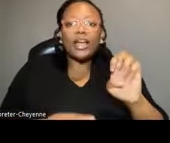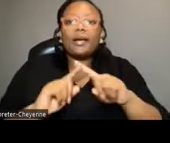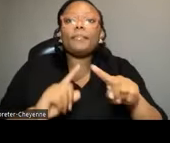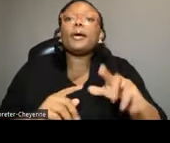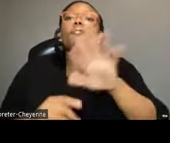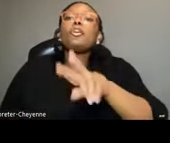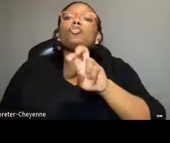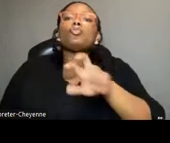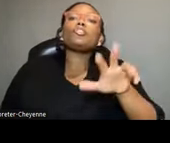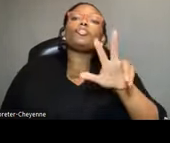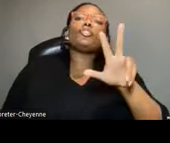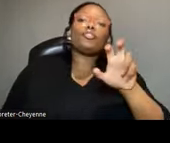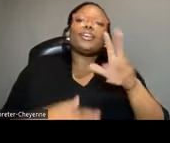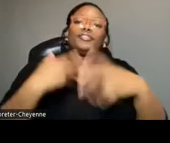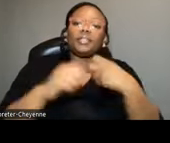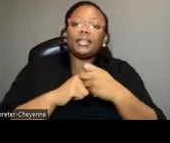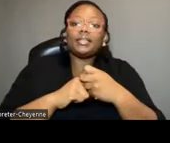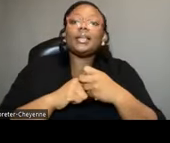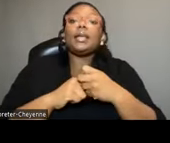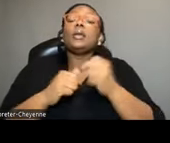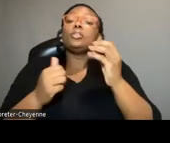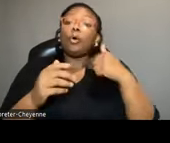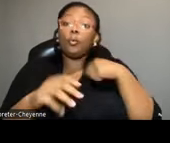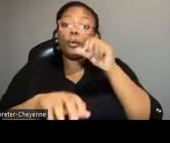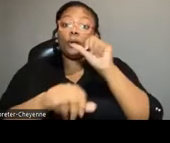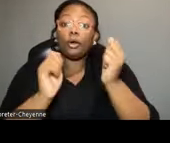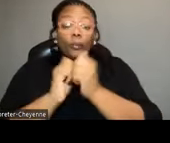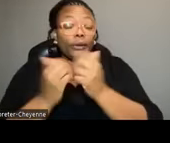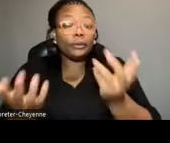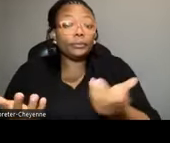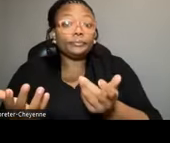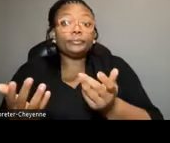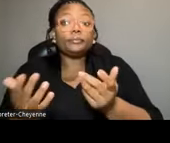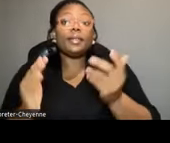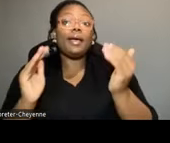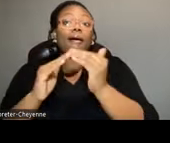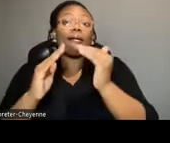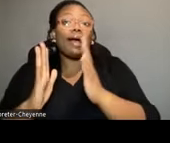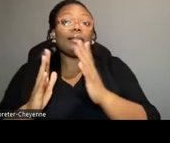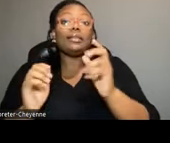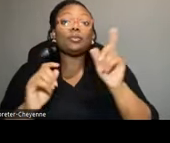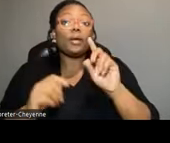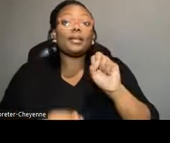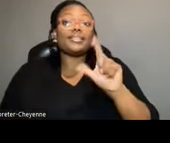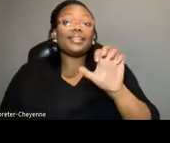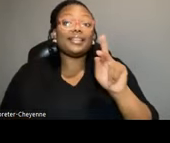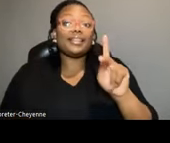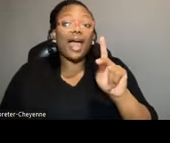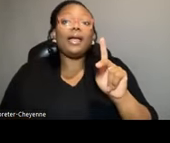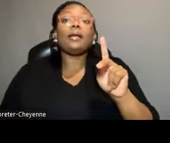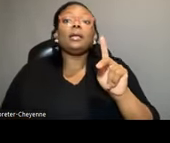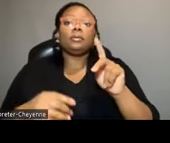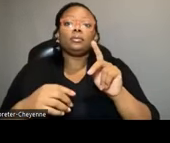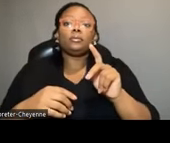years. And through powder diffraction, so we work with the colleagues up at SLAC, and for powder diffraction,